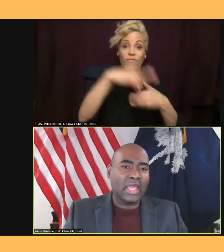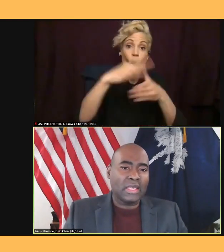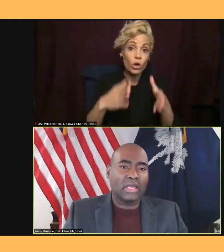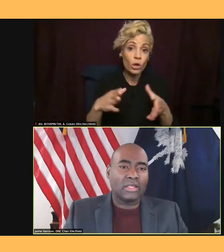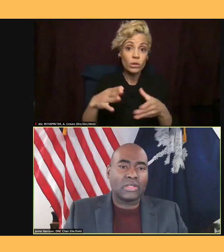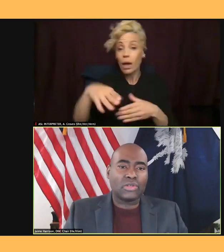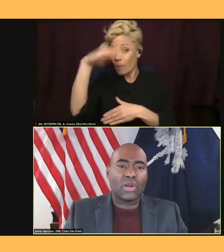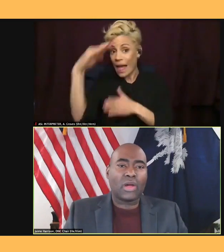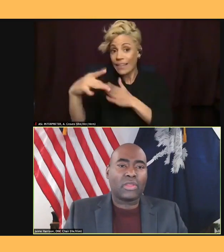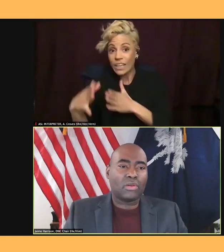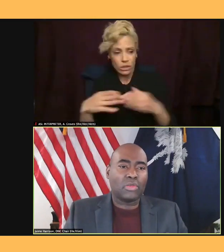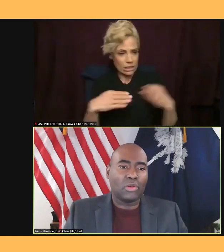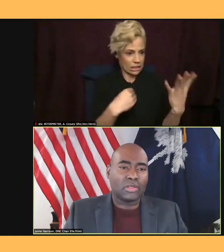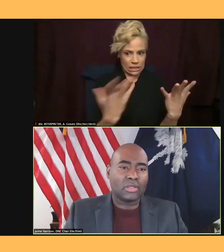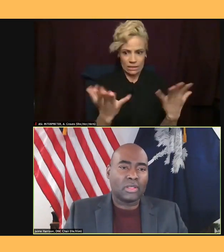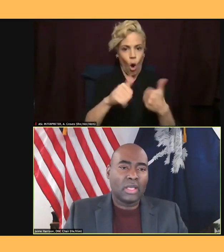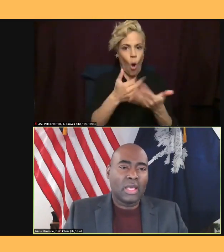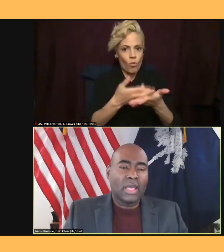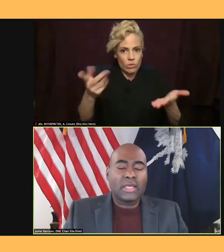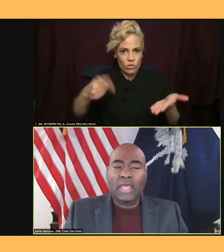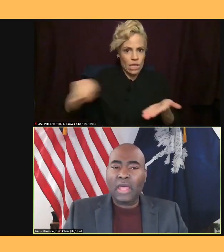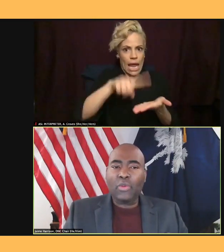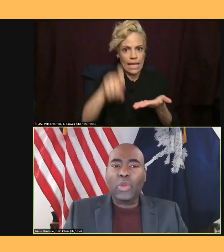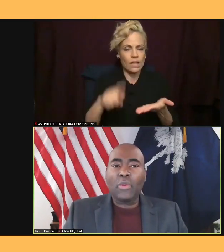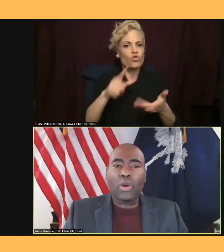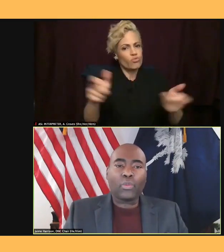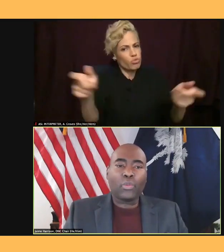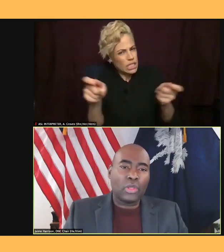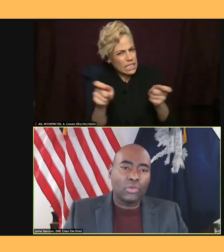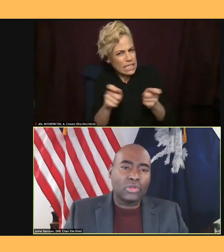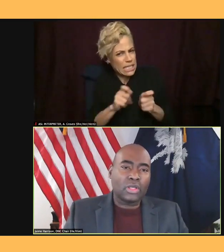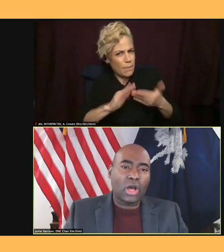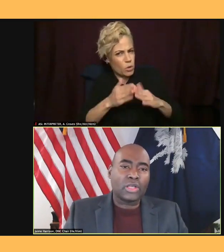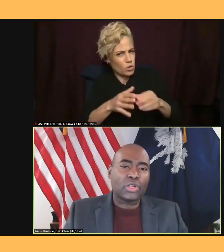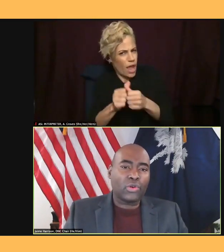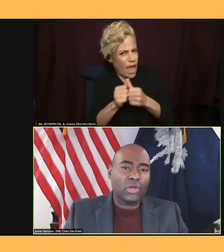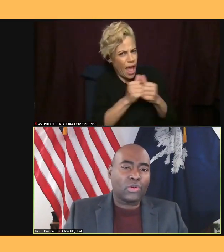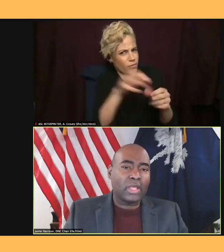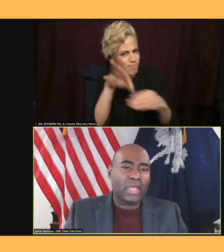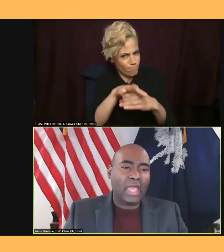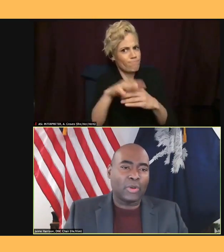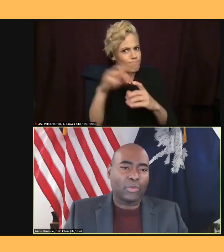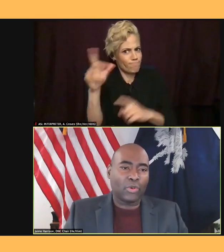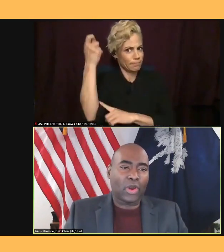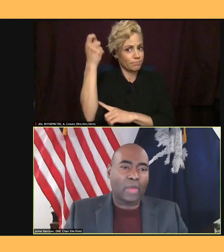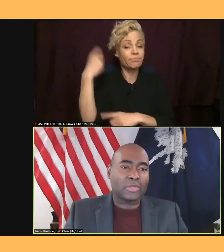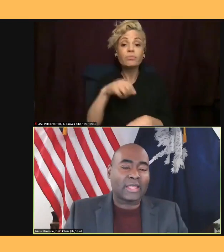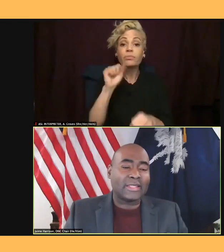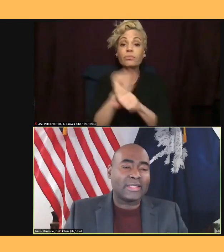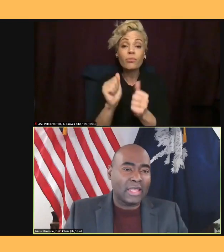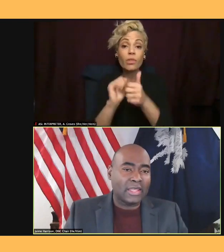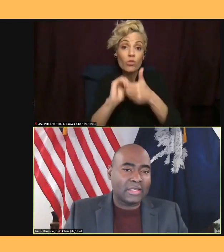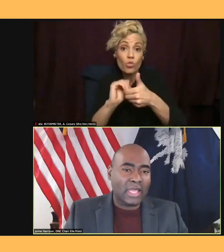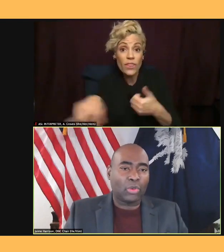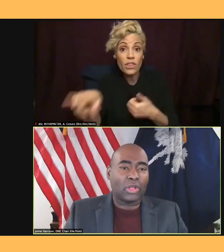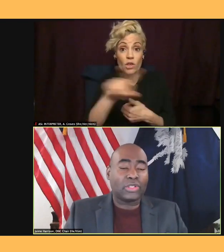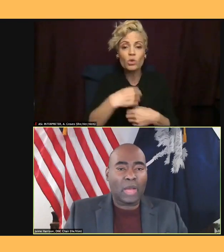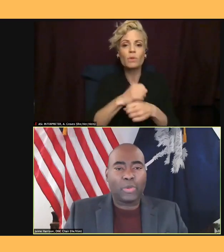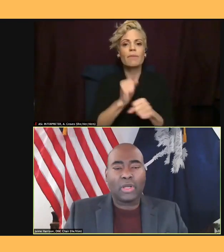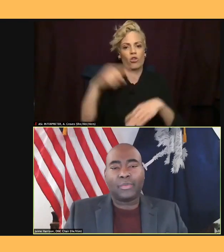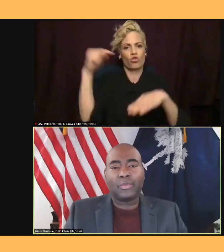out their communities. Together, we worked with you to launch critical engagement programs like Seat at the Table and Chop It Up.